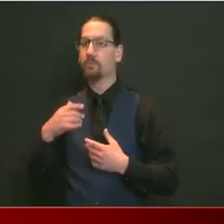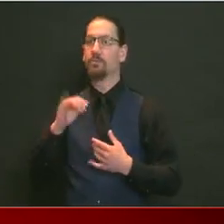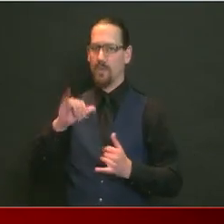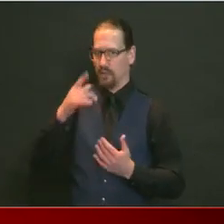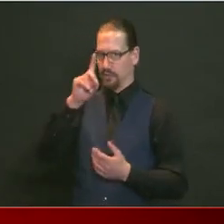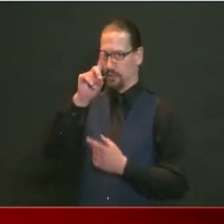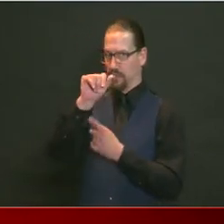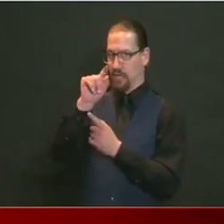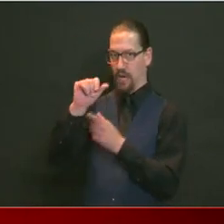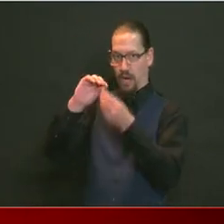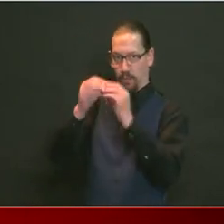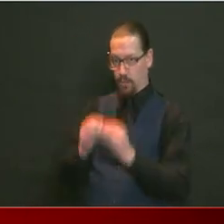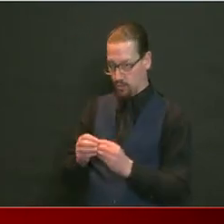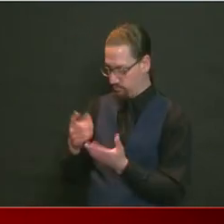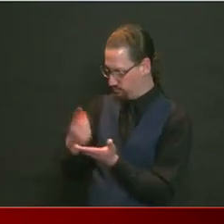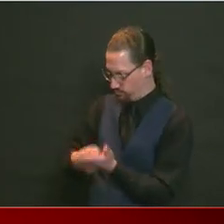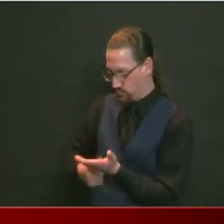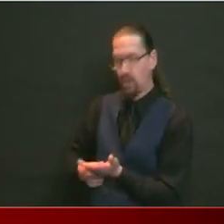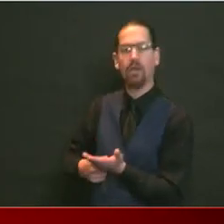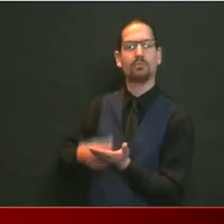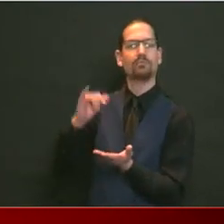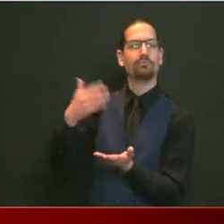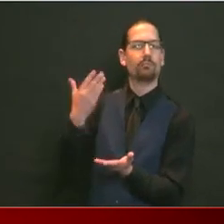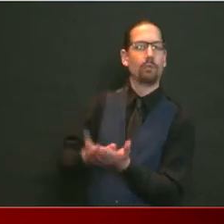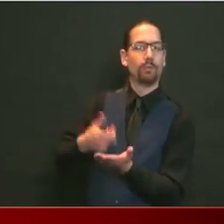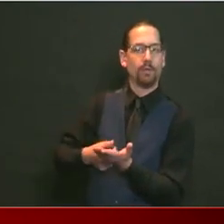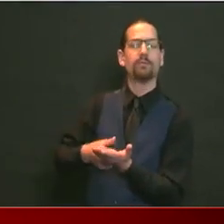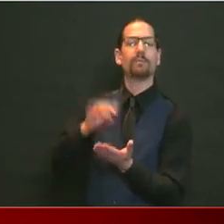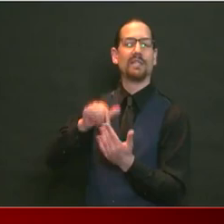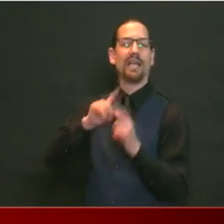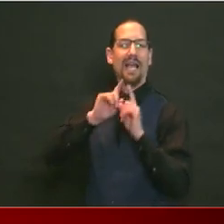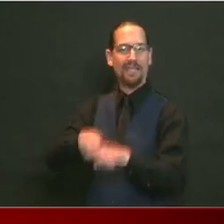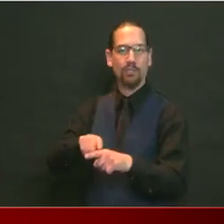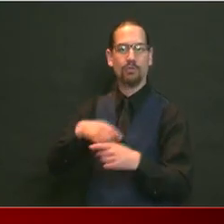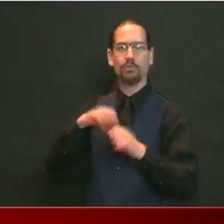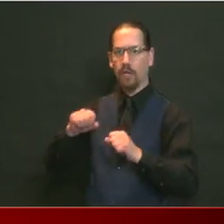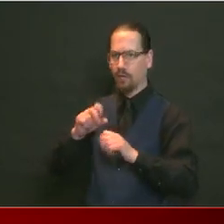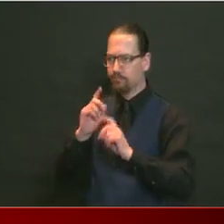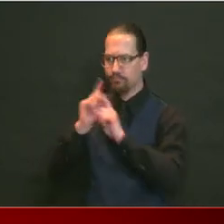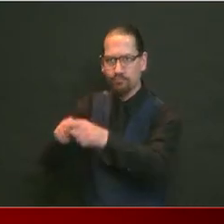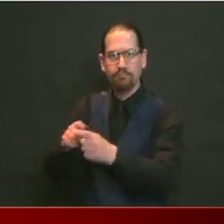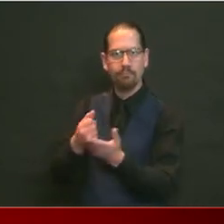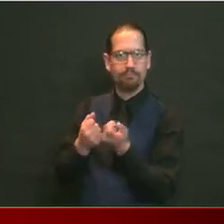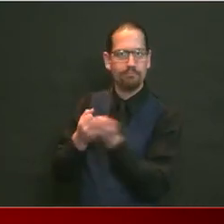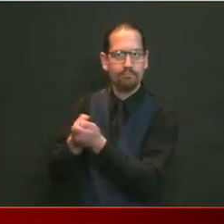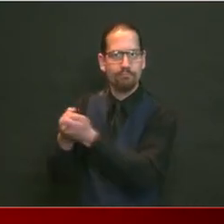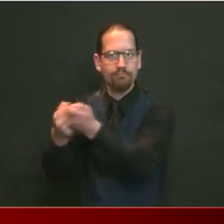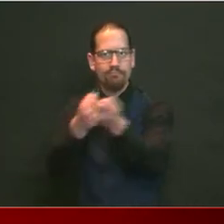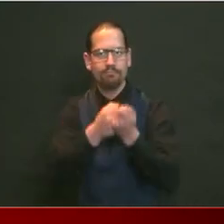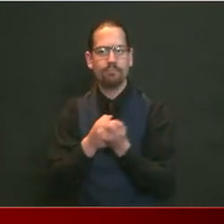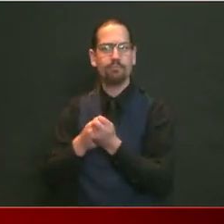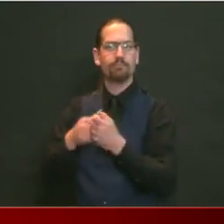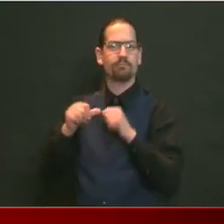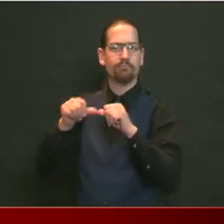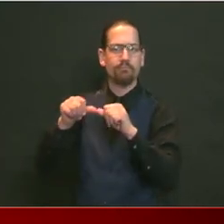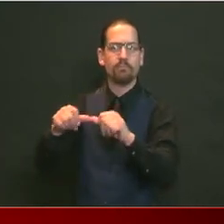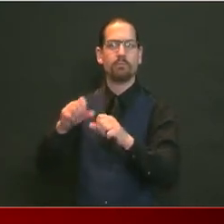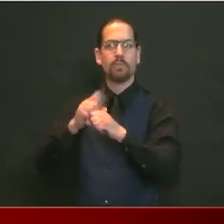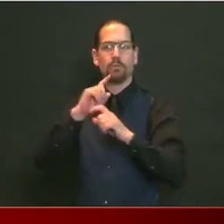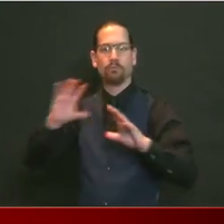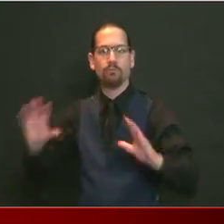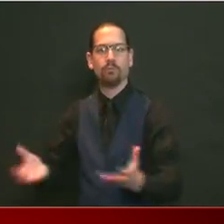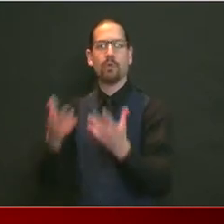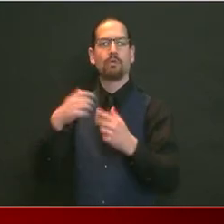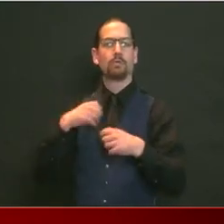update and assess this regularly as it informs the response that we want to be